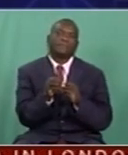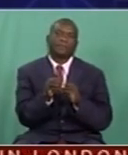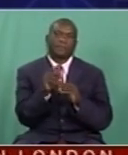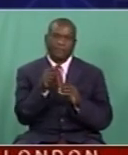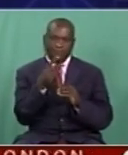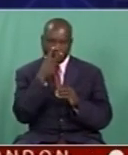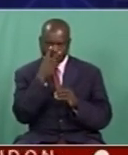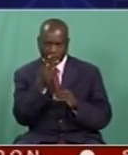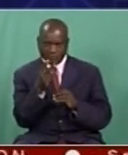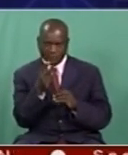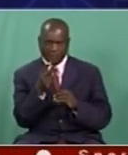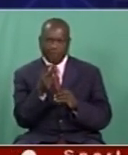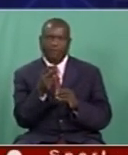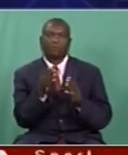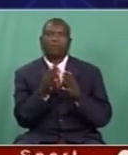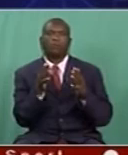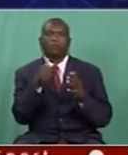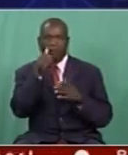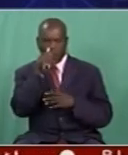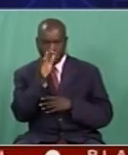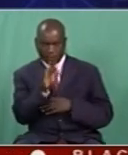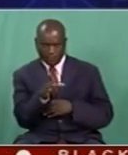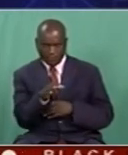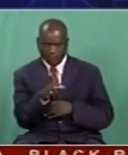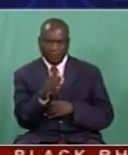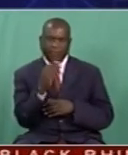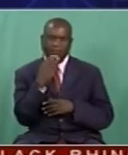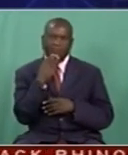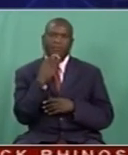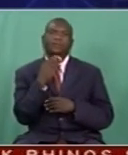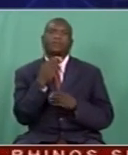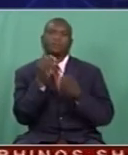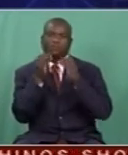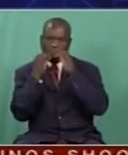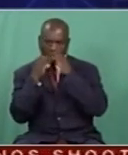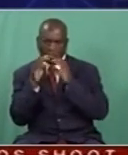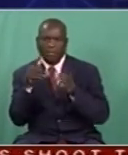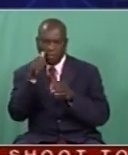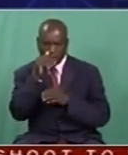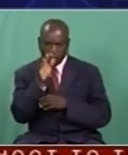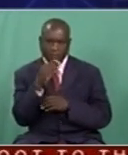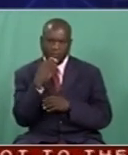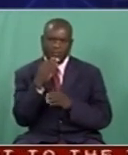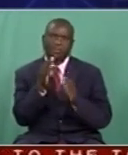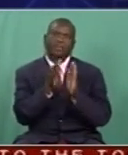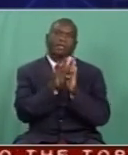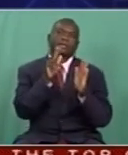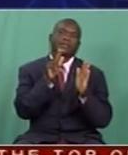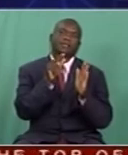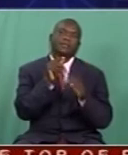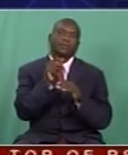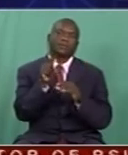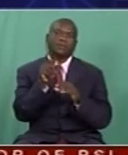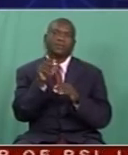And it's got a broader appeal from the perspective that our bullseye, which is our target market, would range from about 18 to about 45,